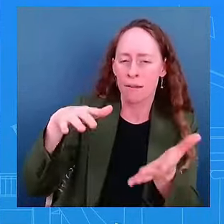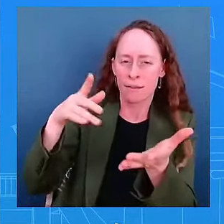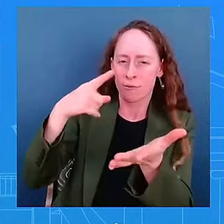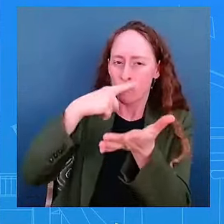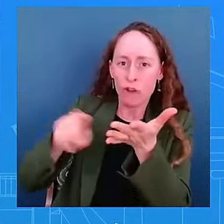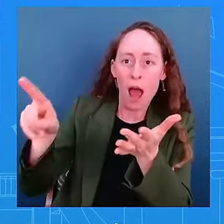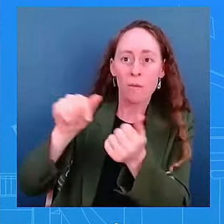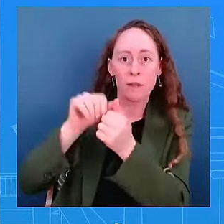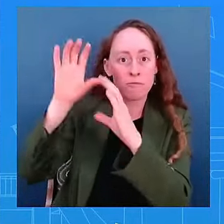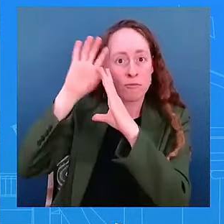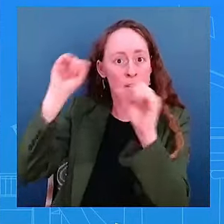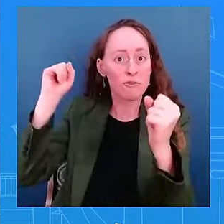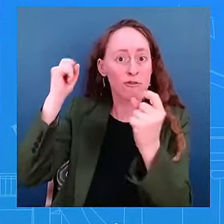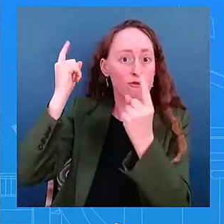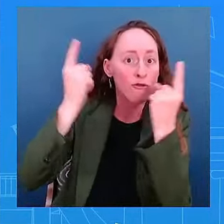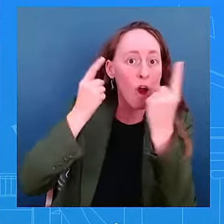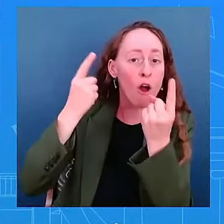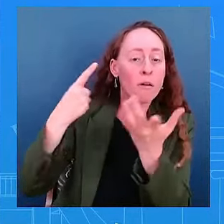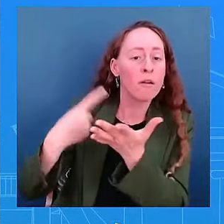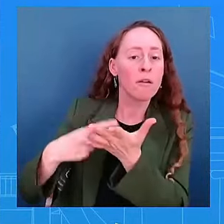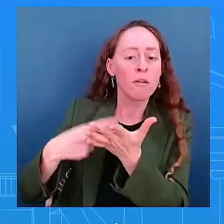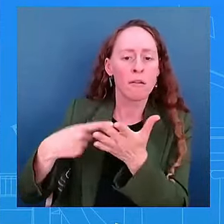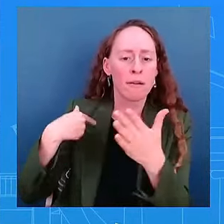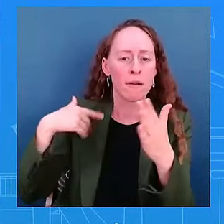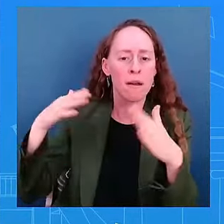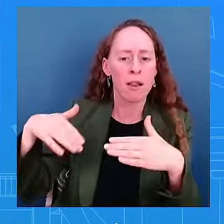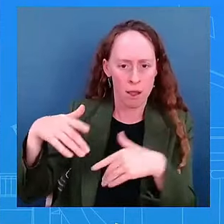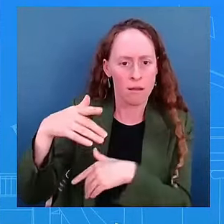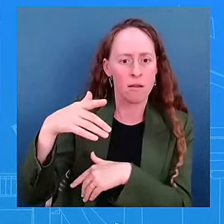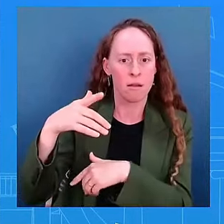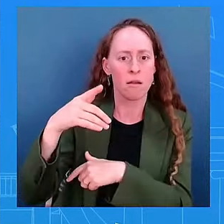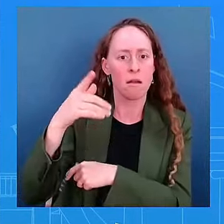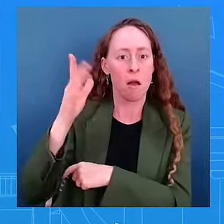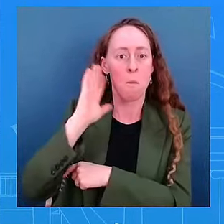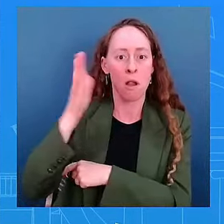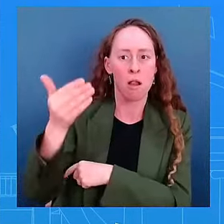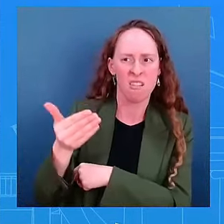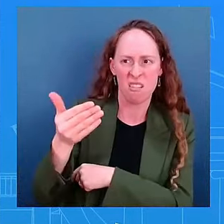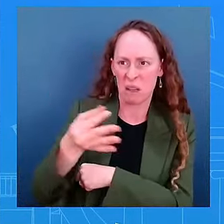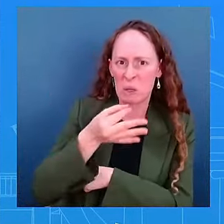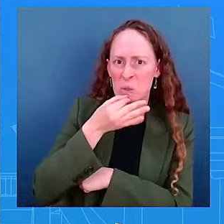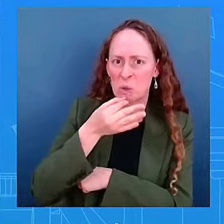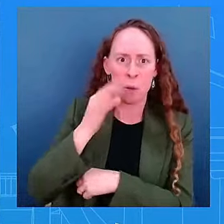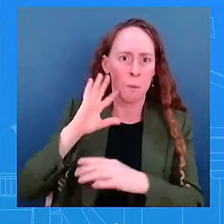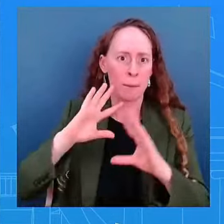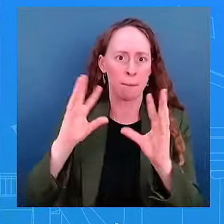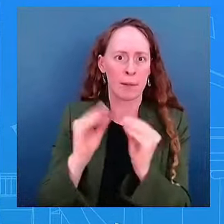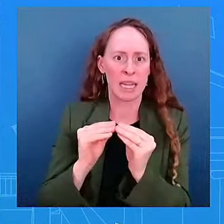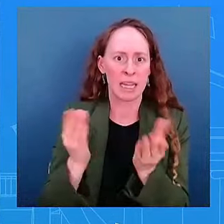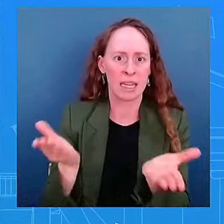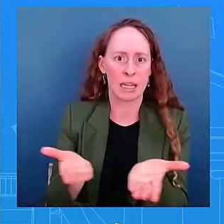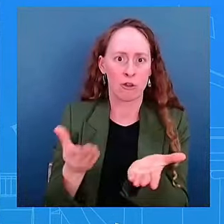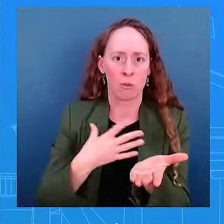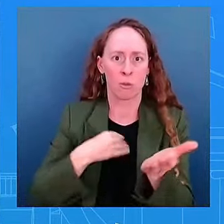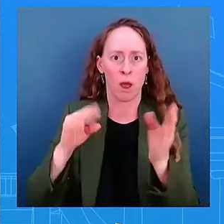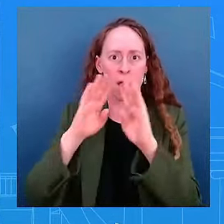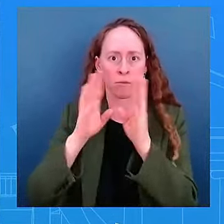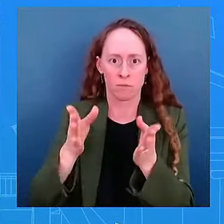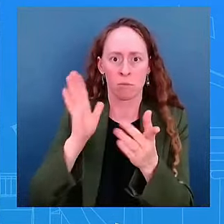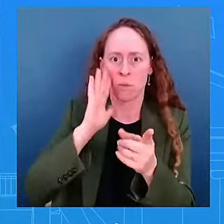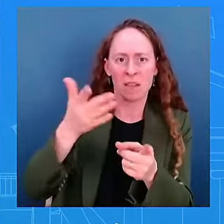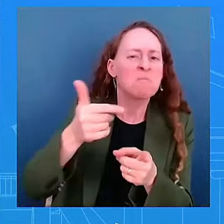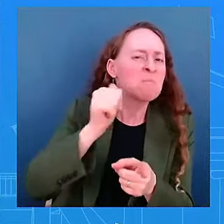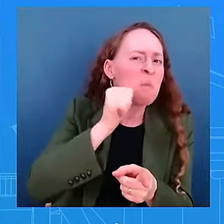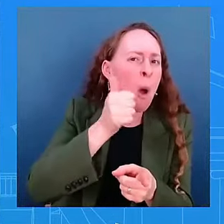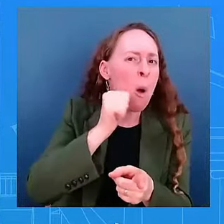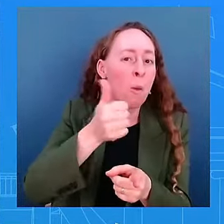as you know, they're going to be meeting here at the White House. Prime Minister Bibi Netanyahu and the president is going to be meeting here tomorrow. Okay. Thanks, Green.